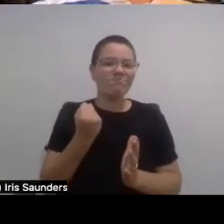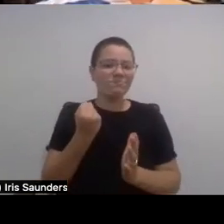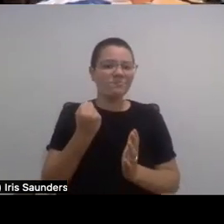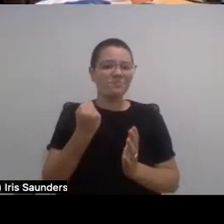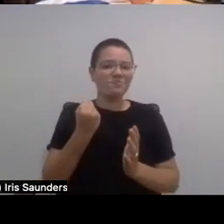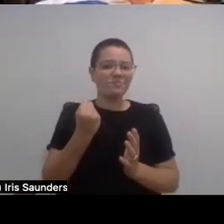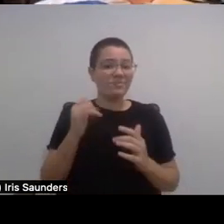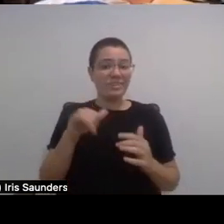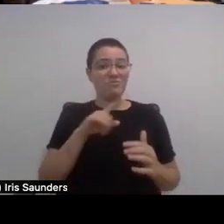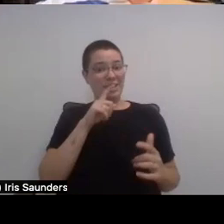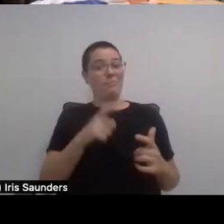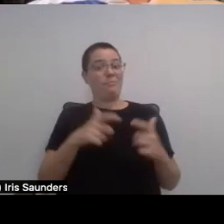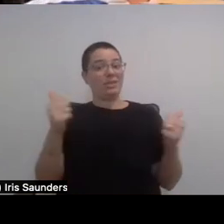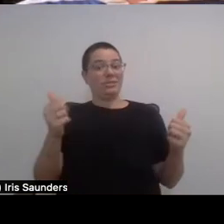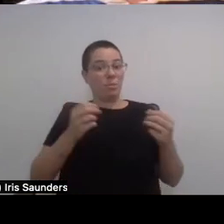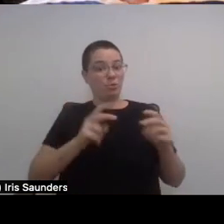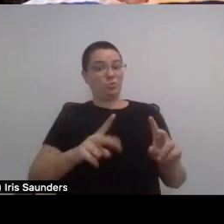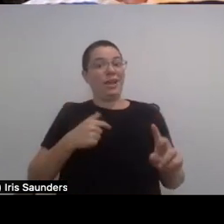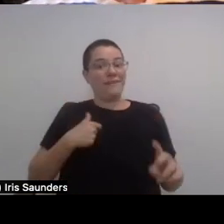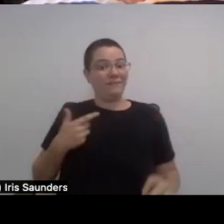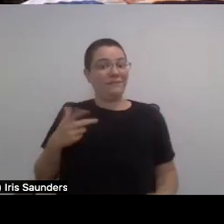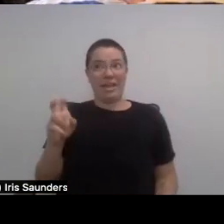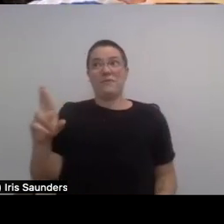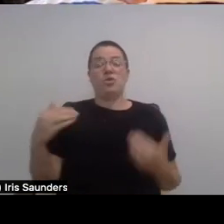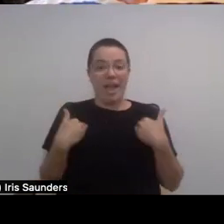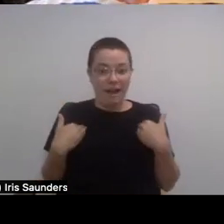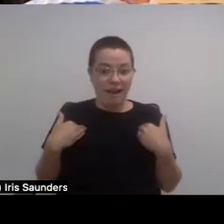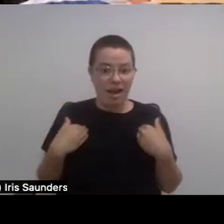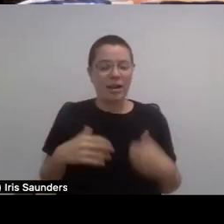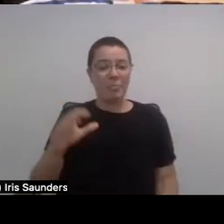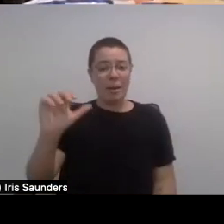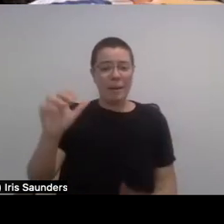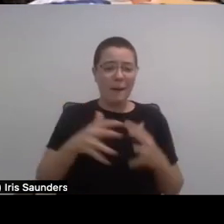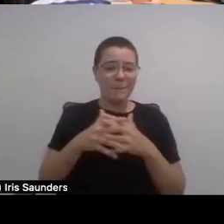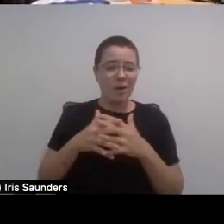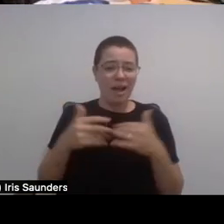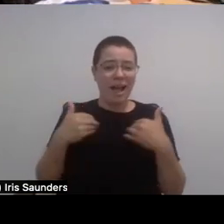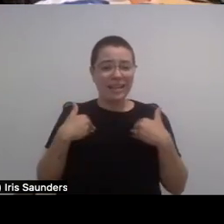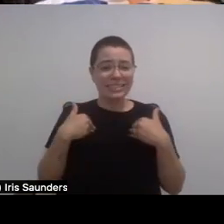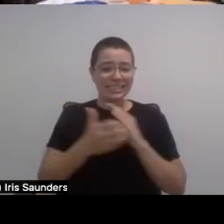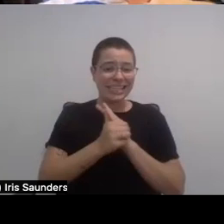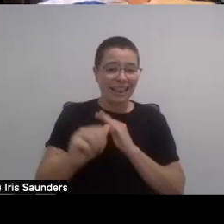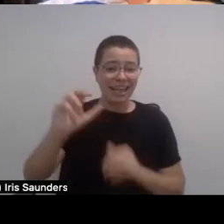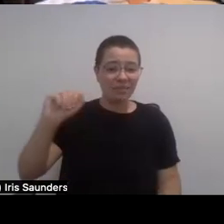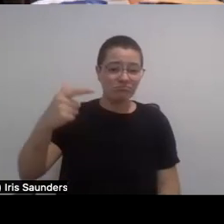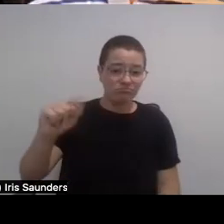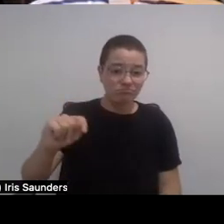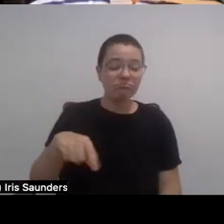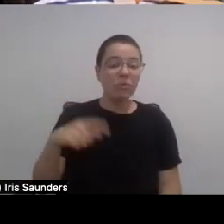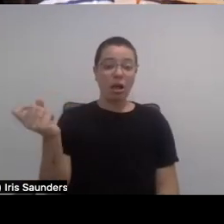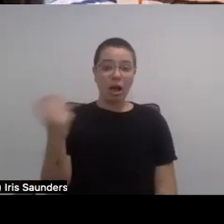for the greatest audience, and America's Got Talent reached out to me and asked me if I wanted to audition.